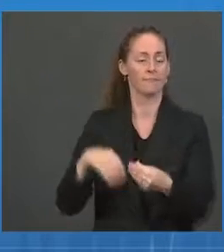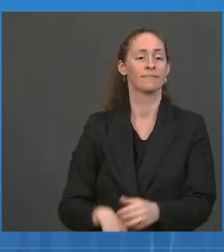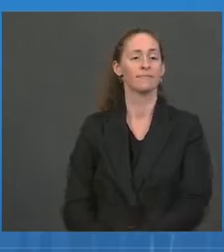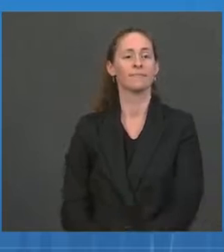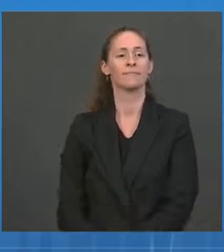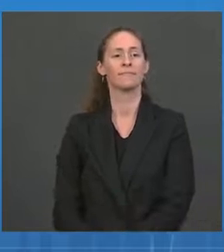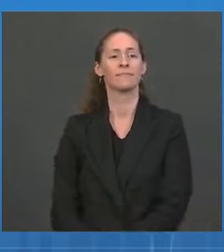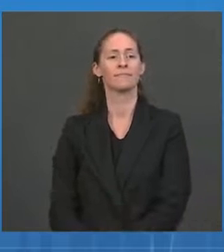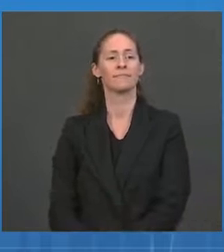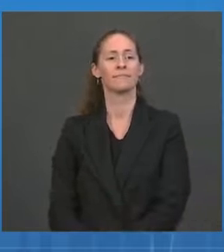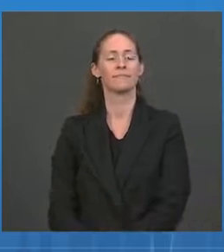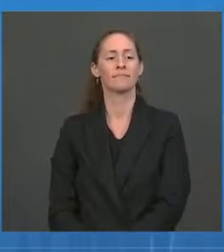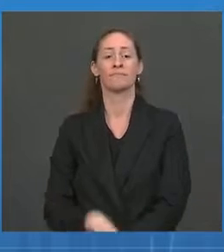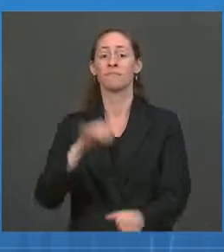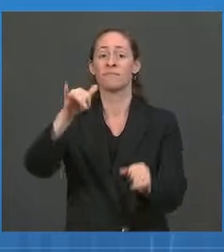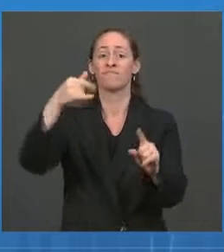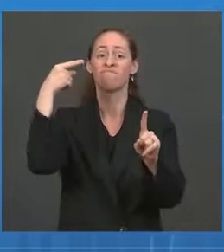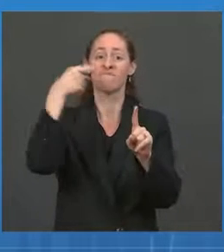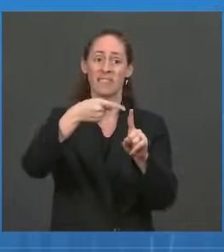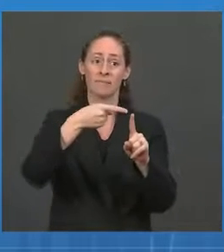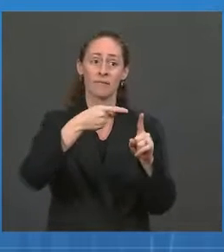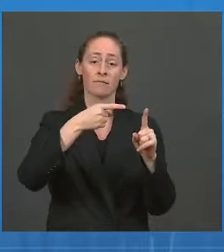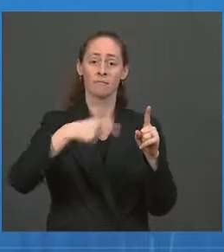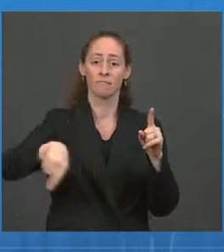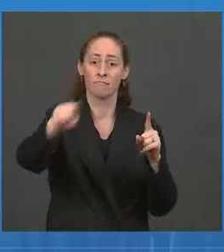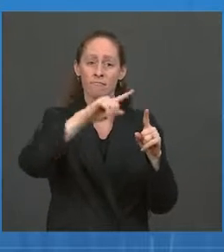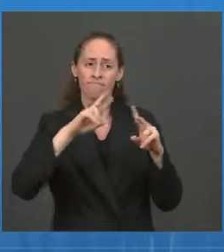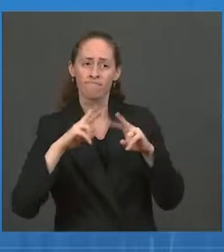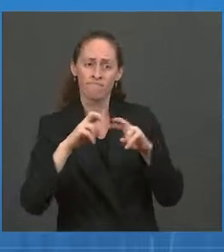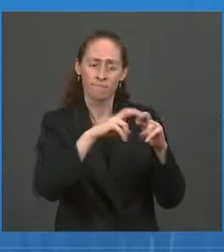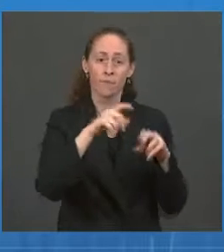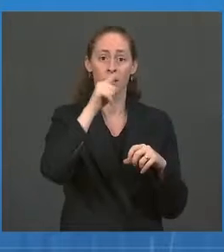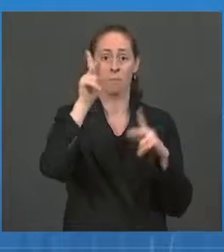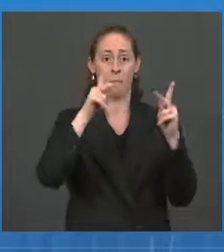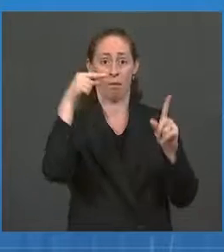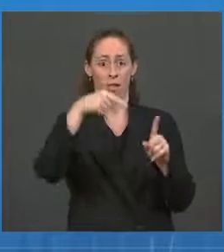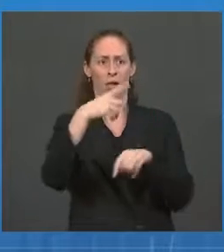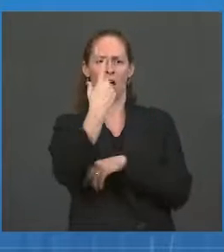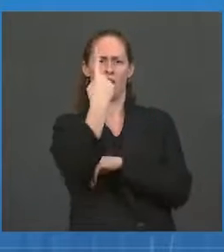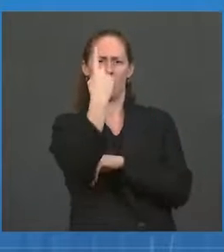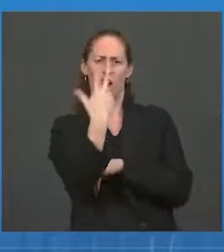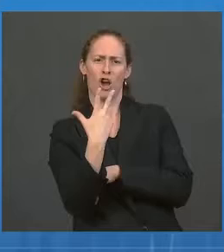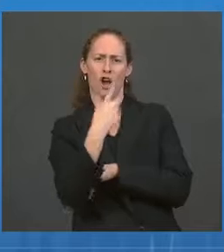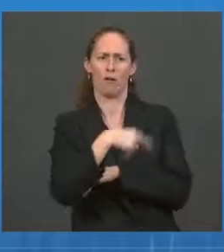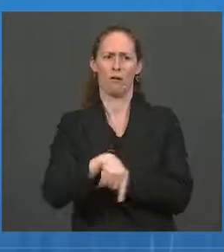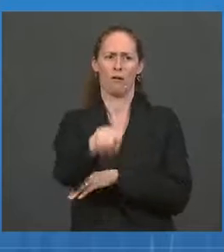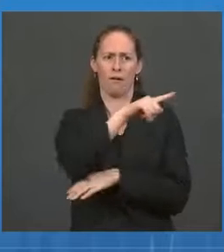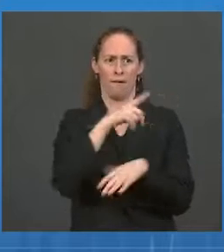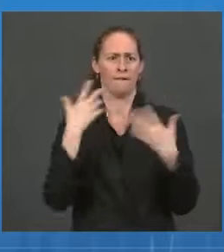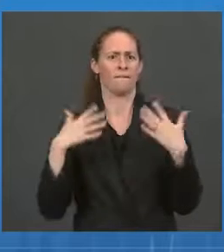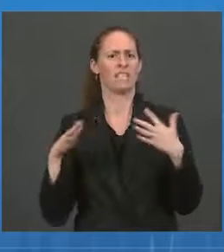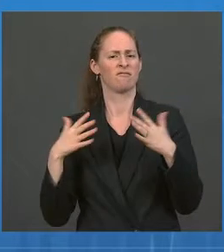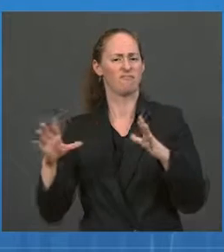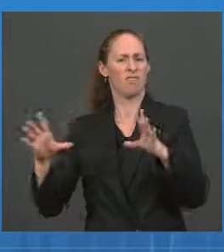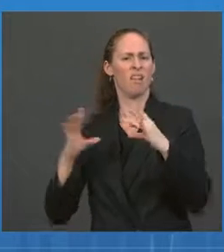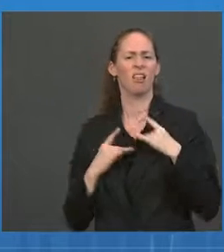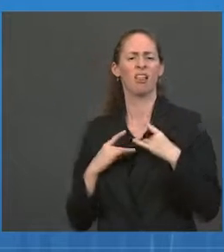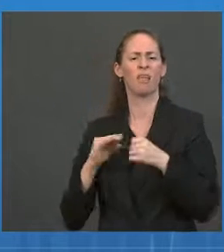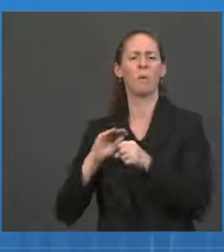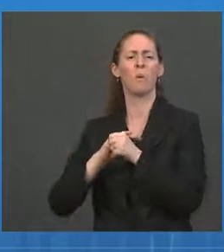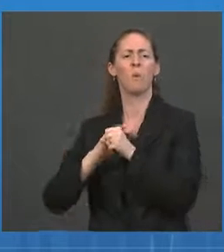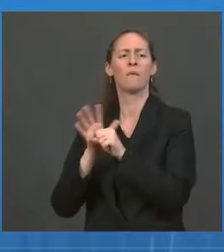study experienced post-acute sequelae two months after their positive initial